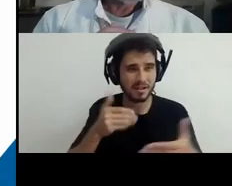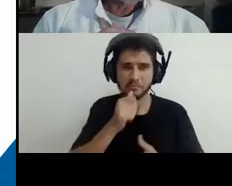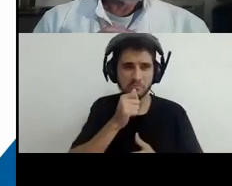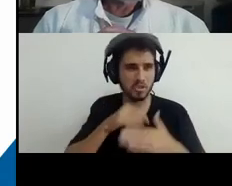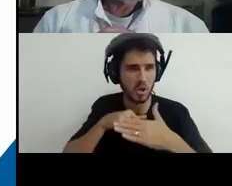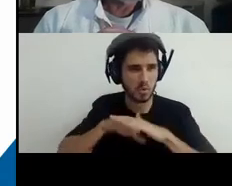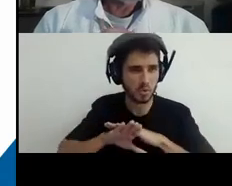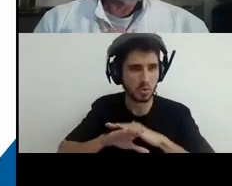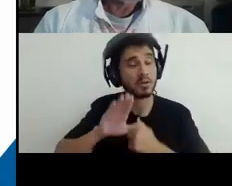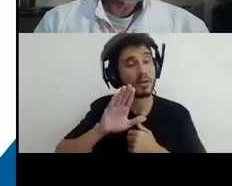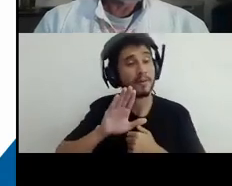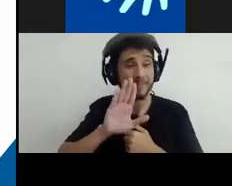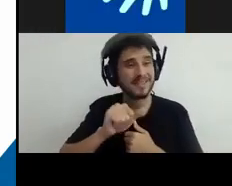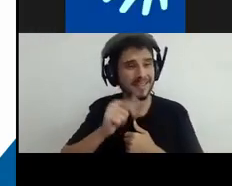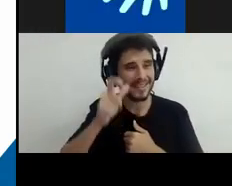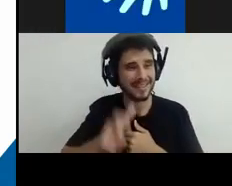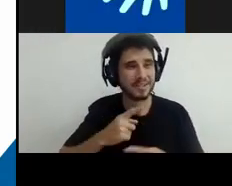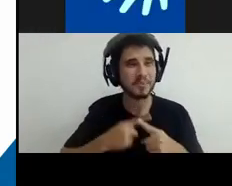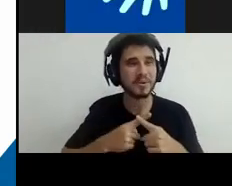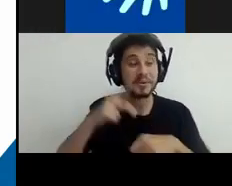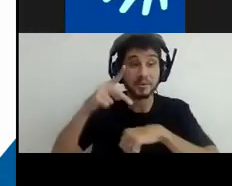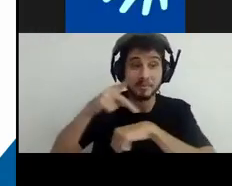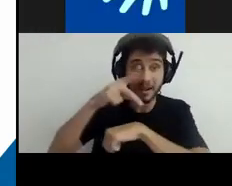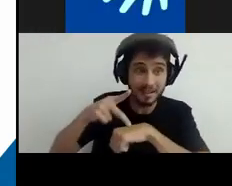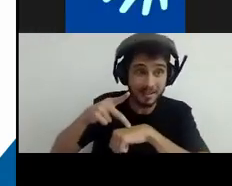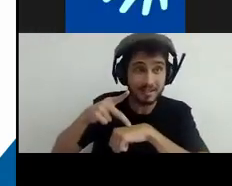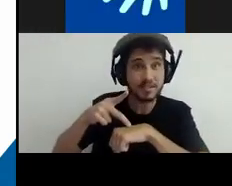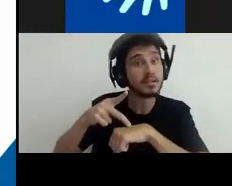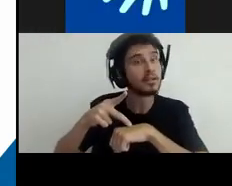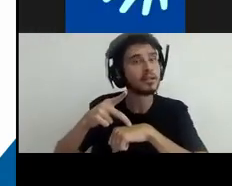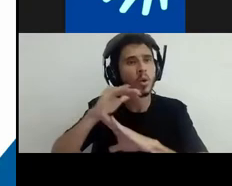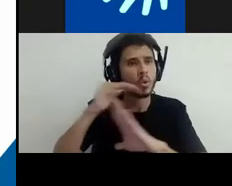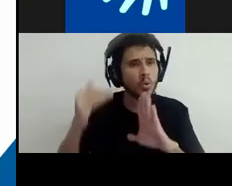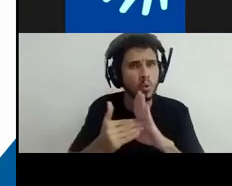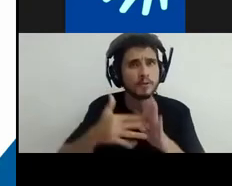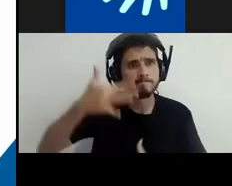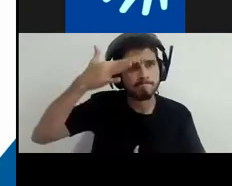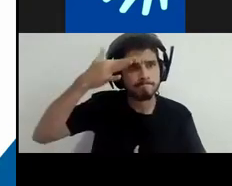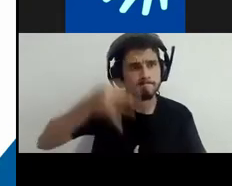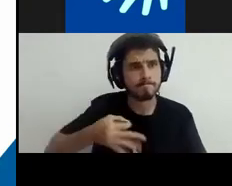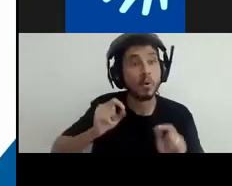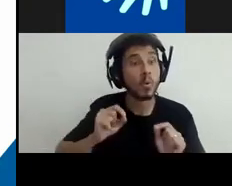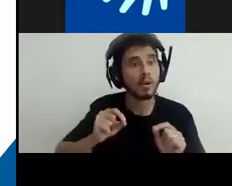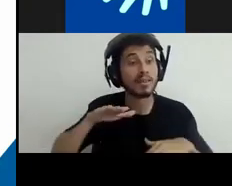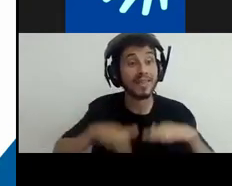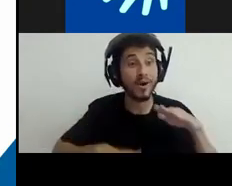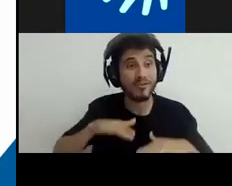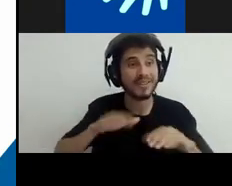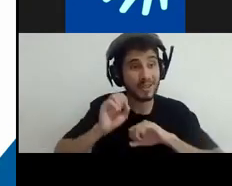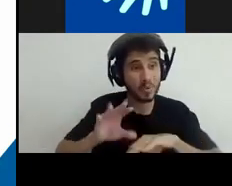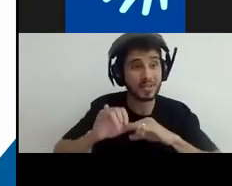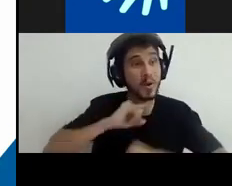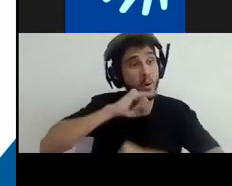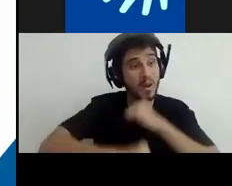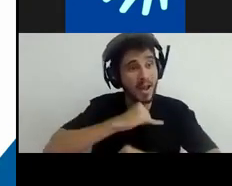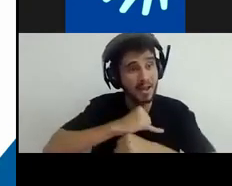countries understood that maybe online education was a goal, was an objective, which was not